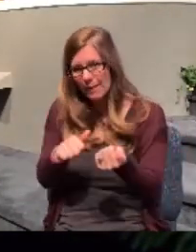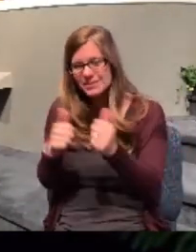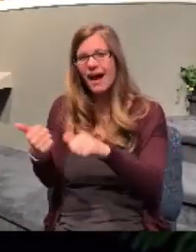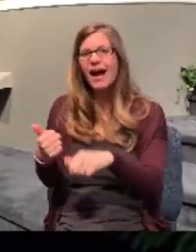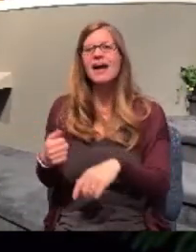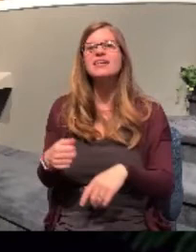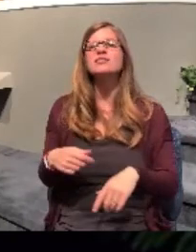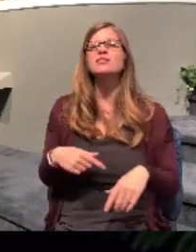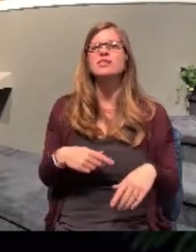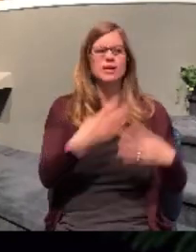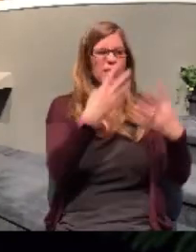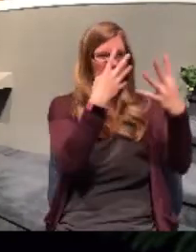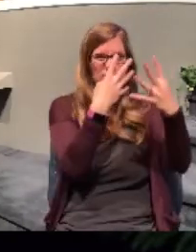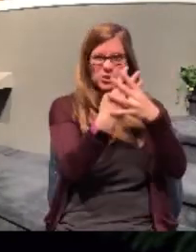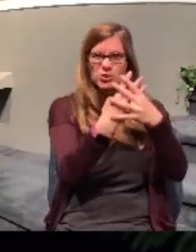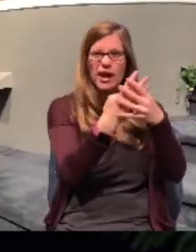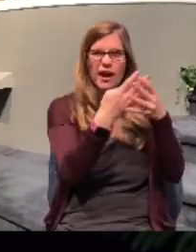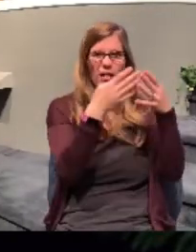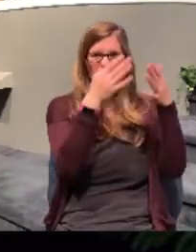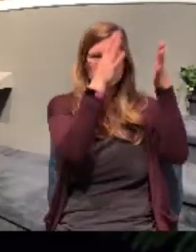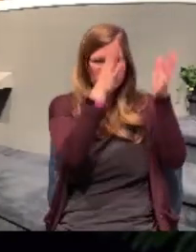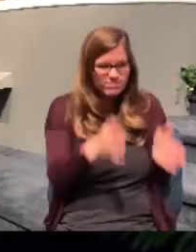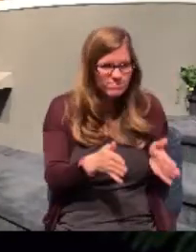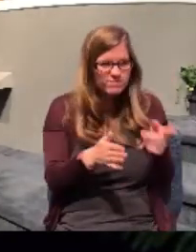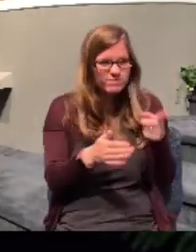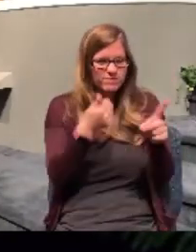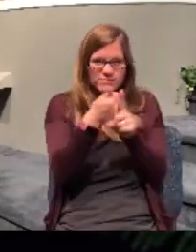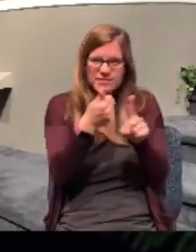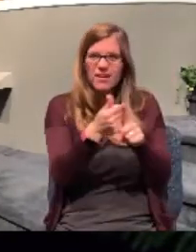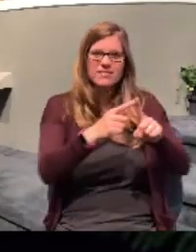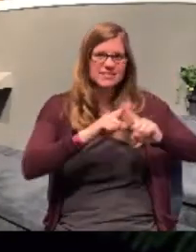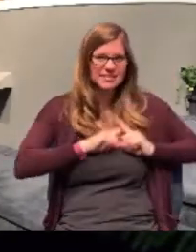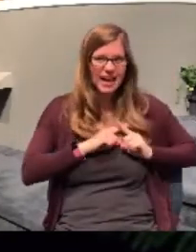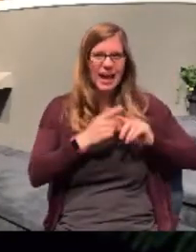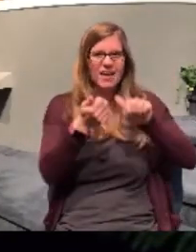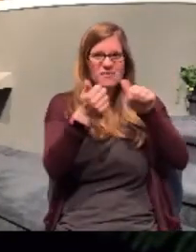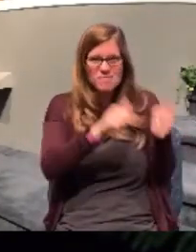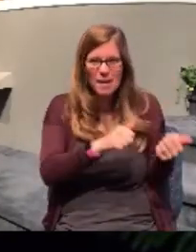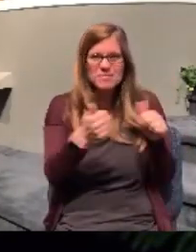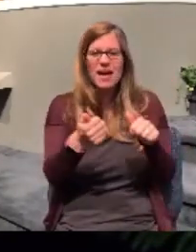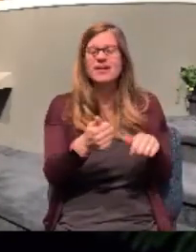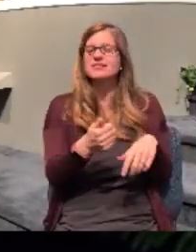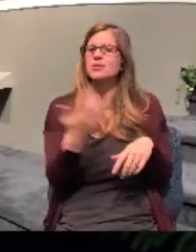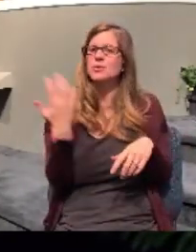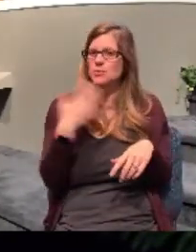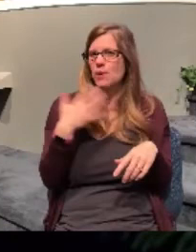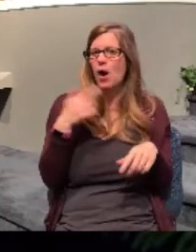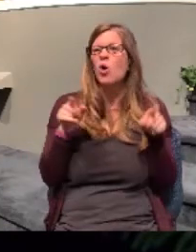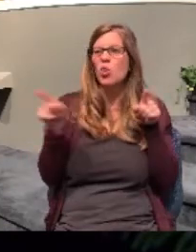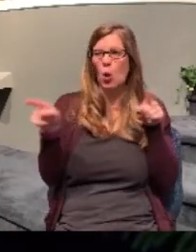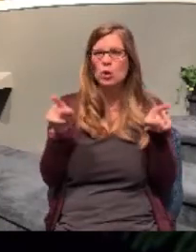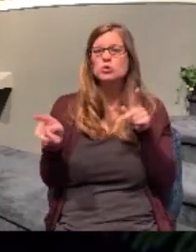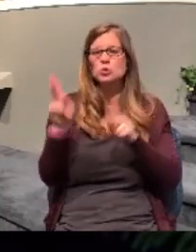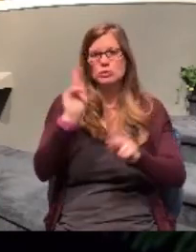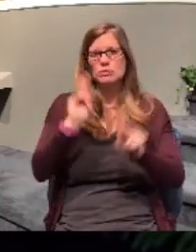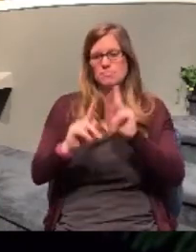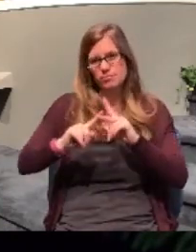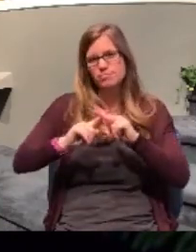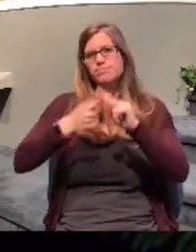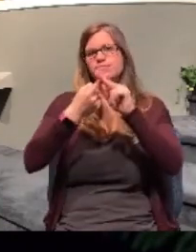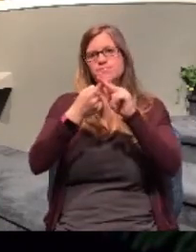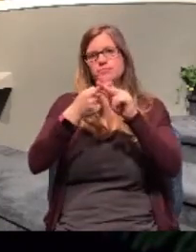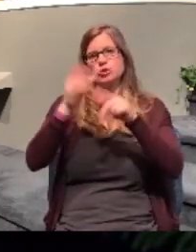keeper of the prison and his whole family. These folks became the charter members of the church at Philippi.